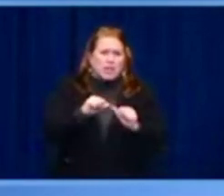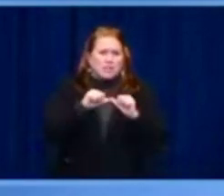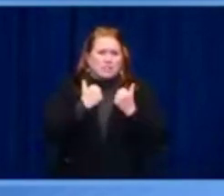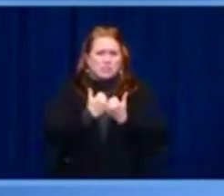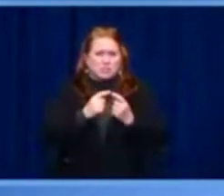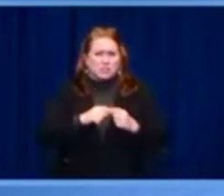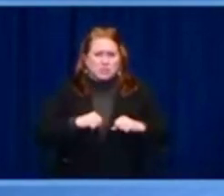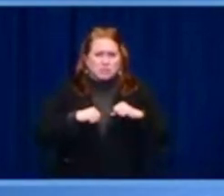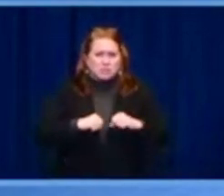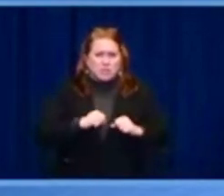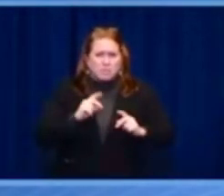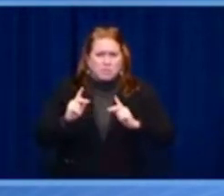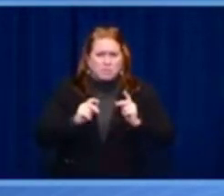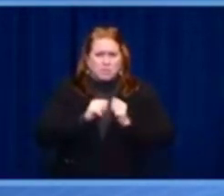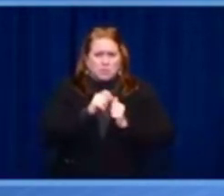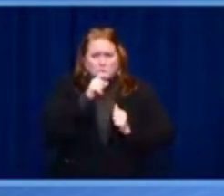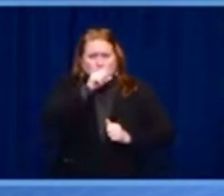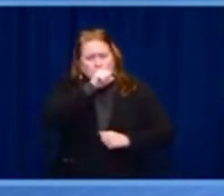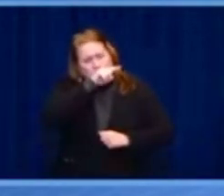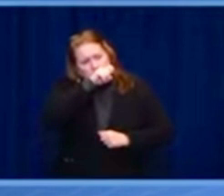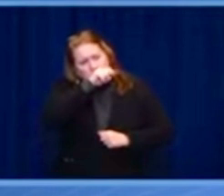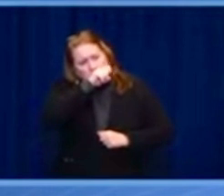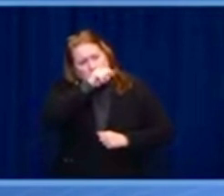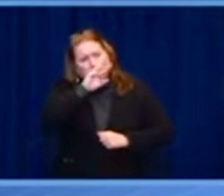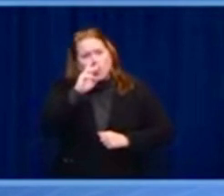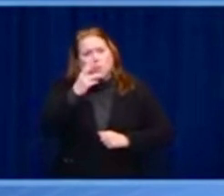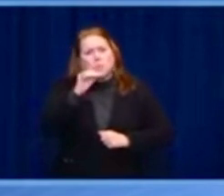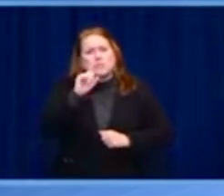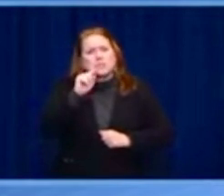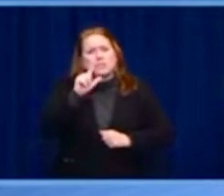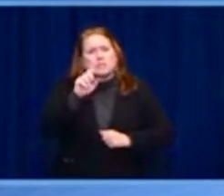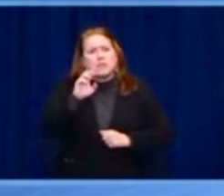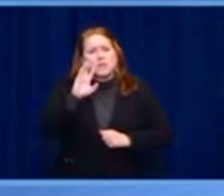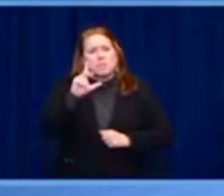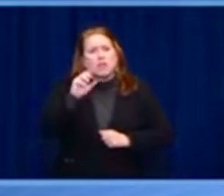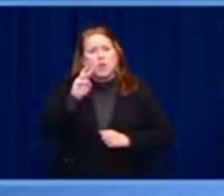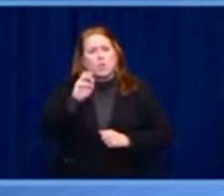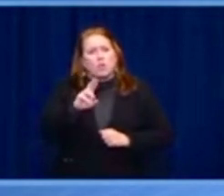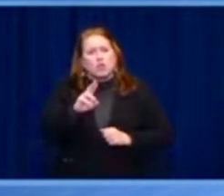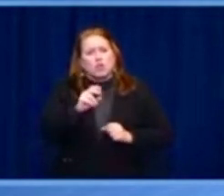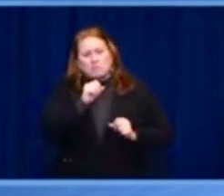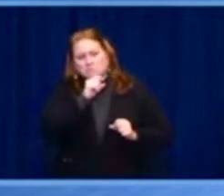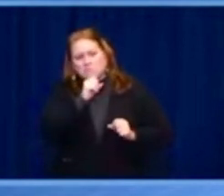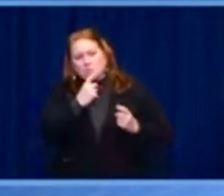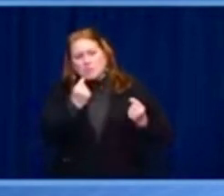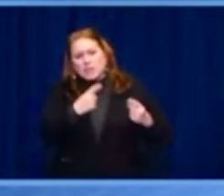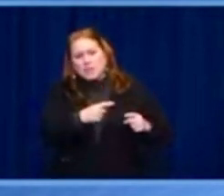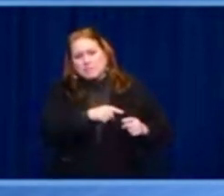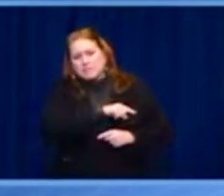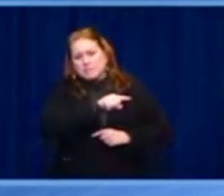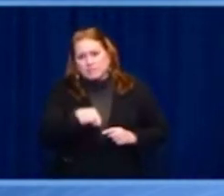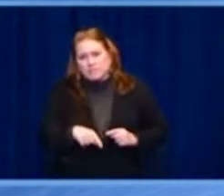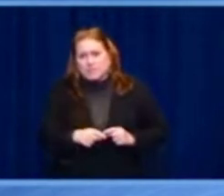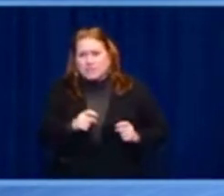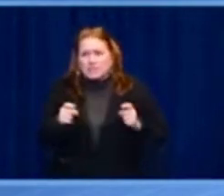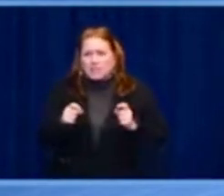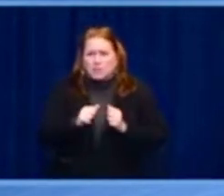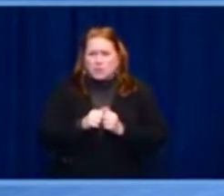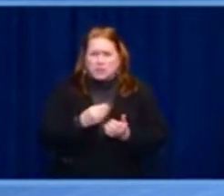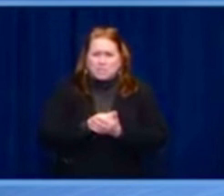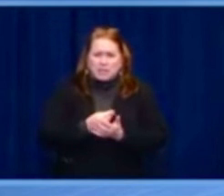Five years ago, a young Slovak investigative journalist and his fiance were murdered for his work.